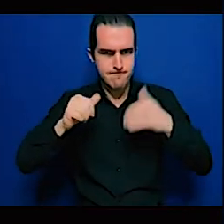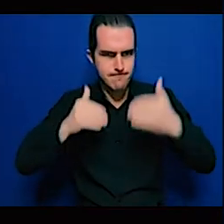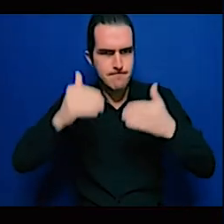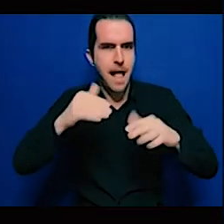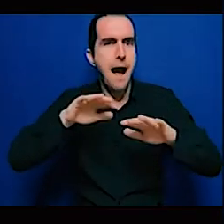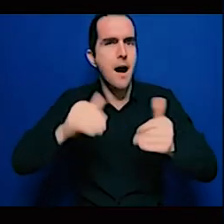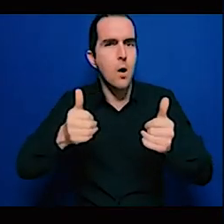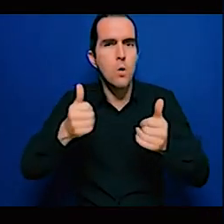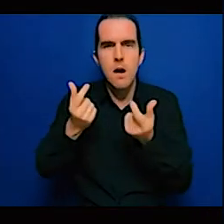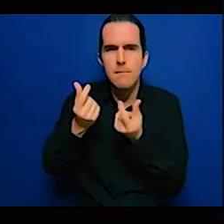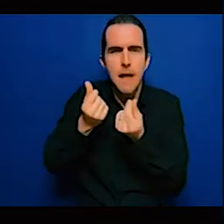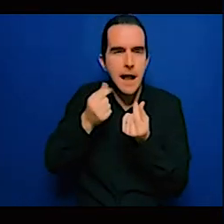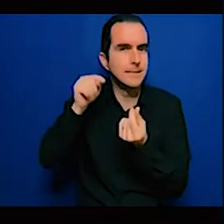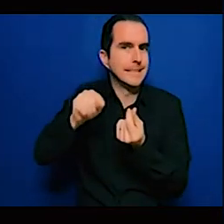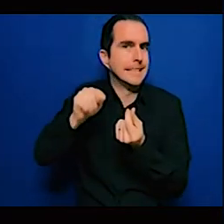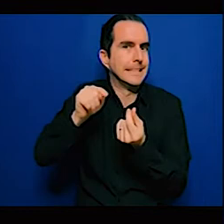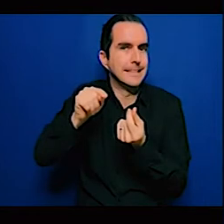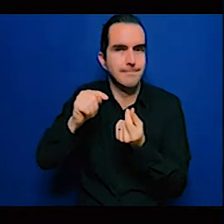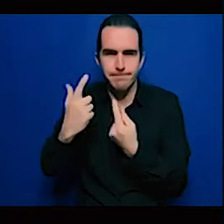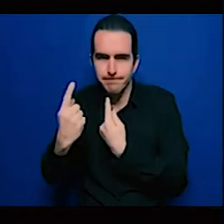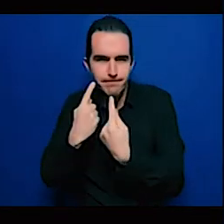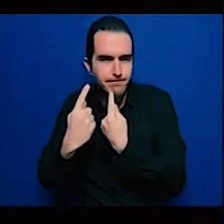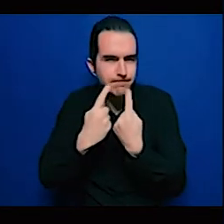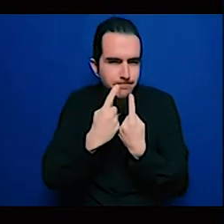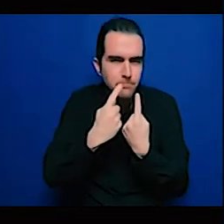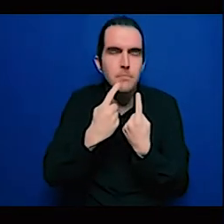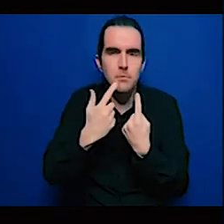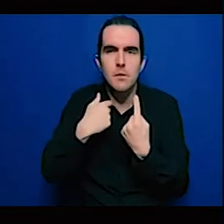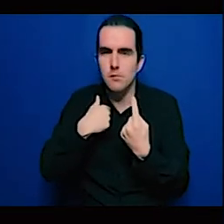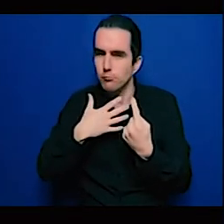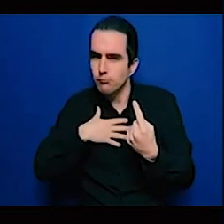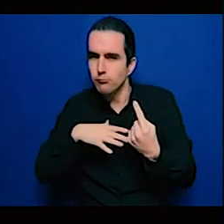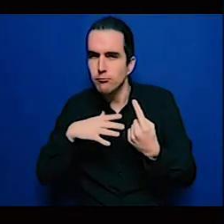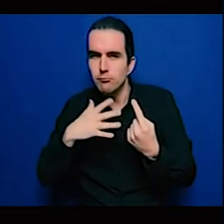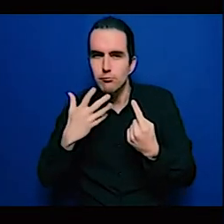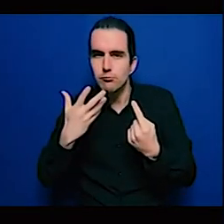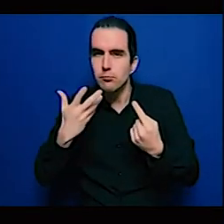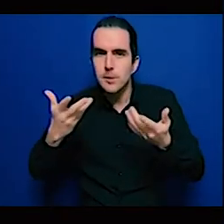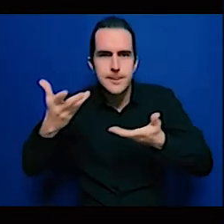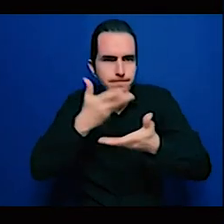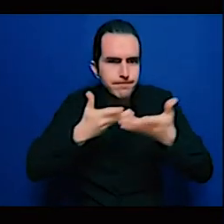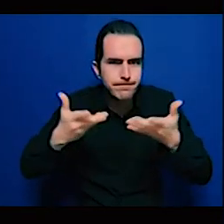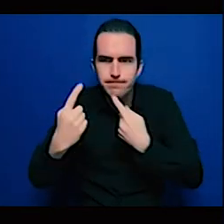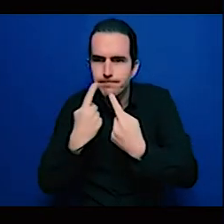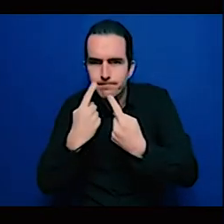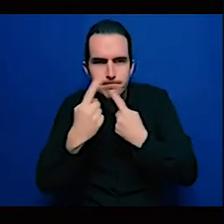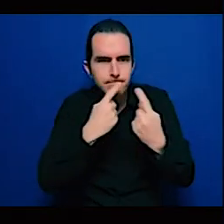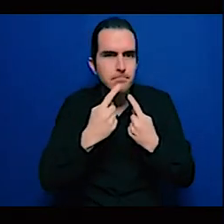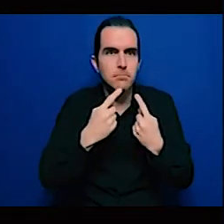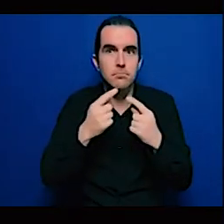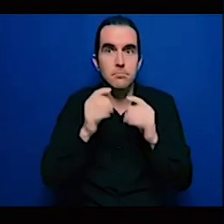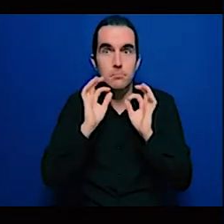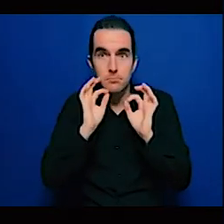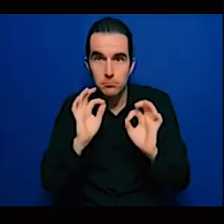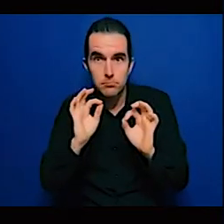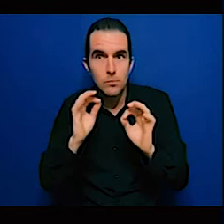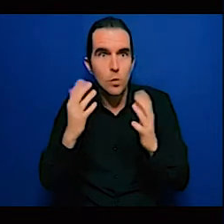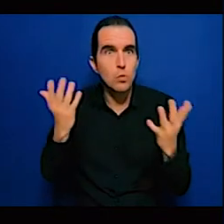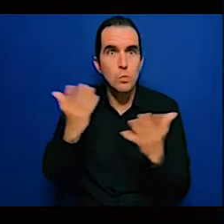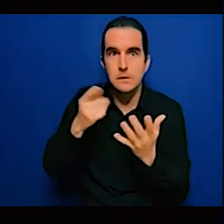So with that, I'll just ask Dr. Dayadu, who